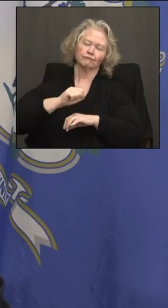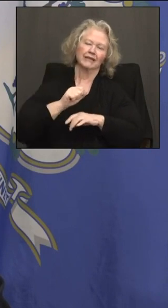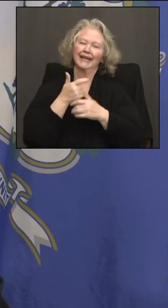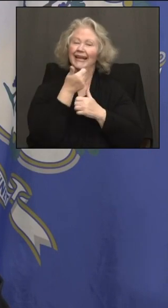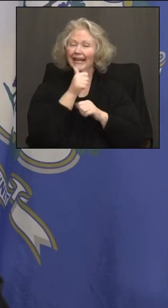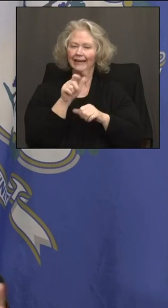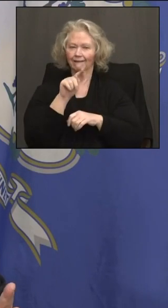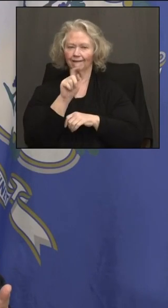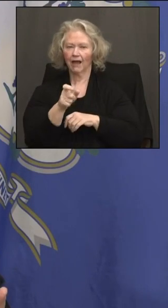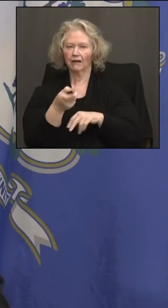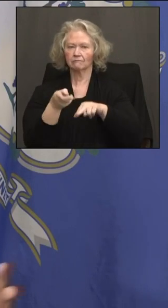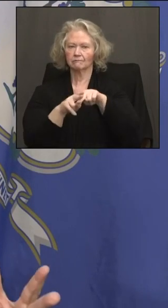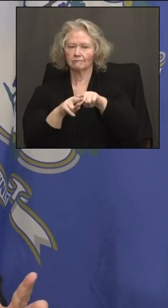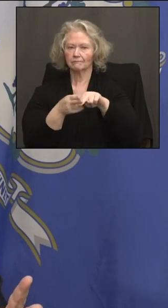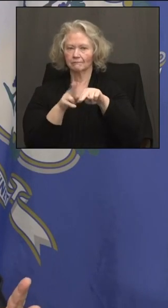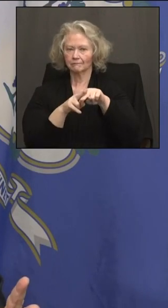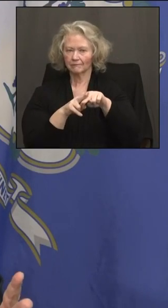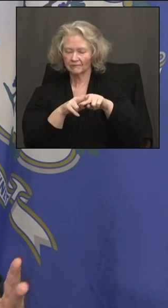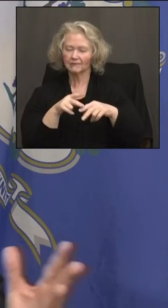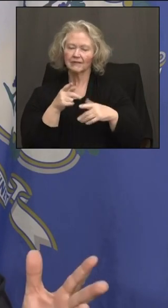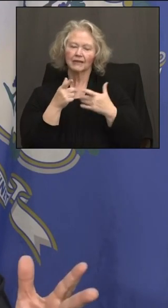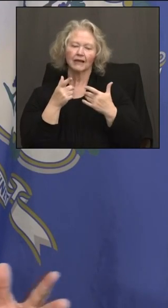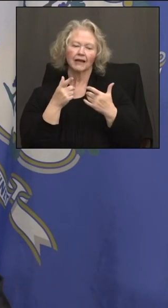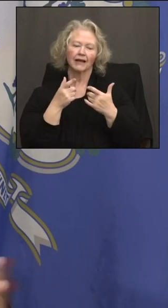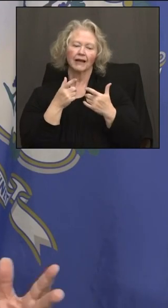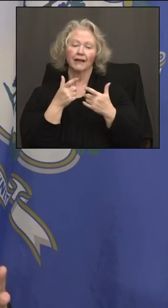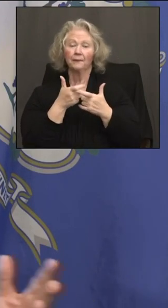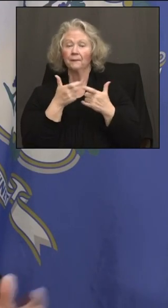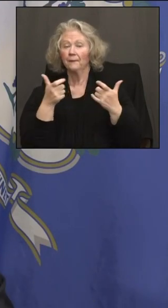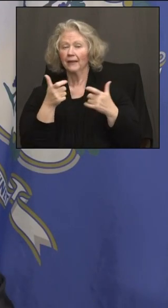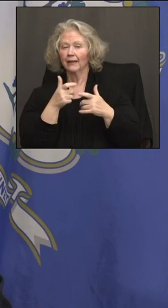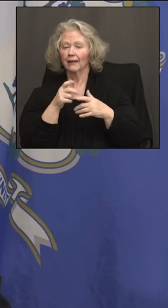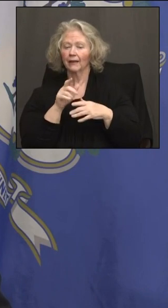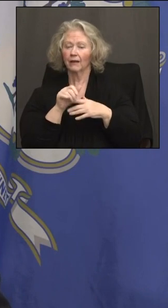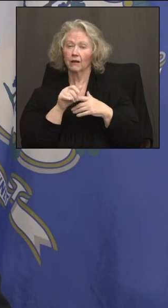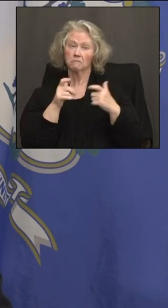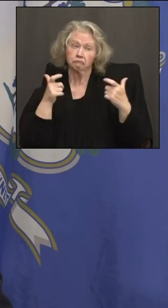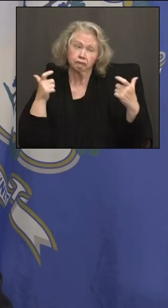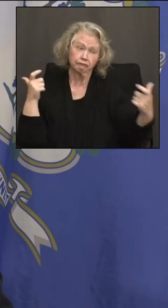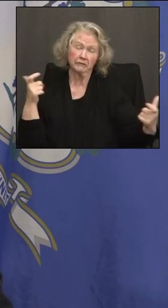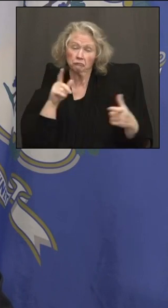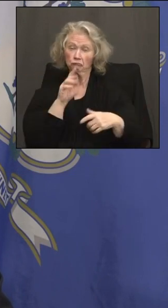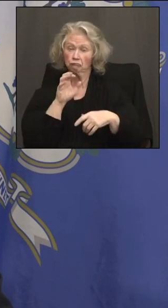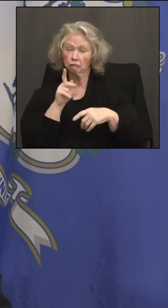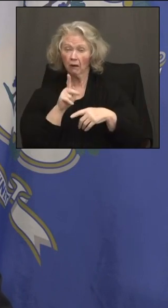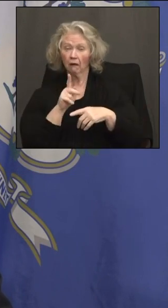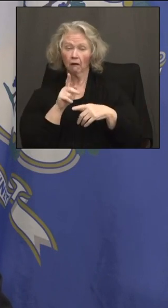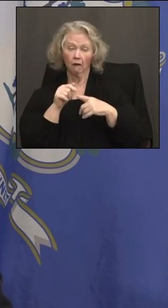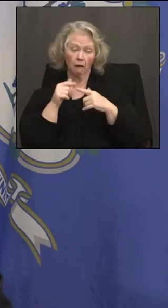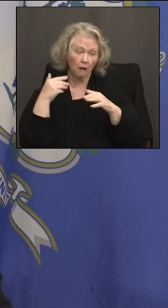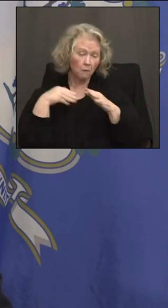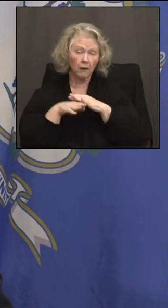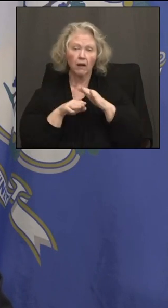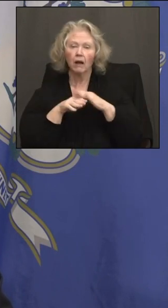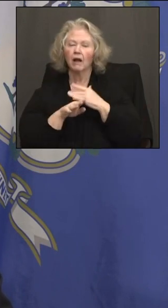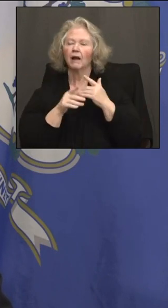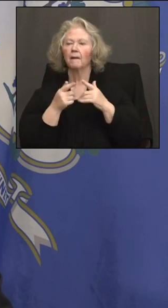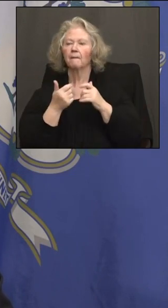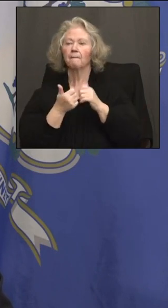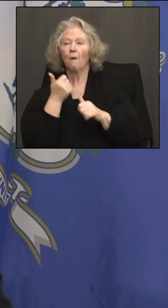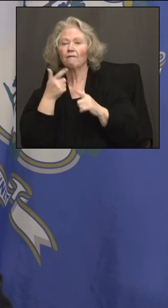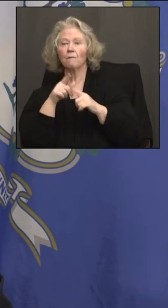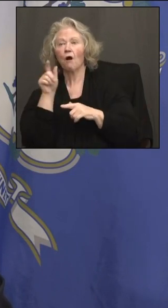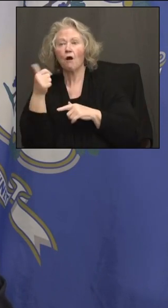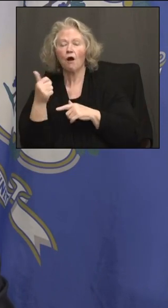big user fee or the big tractor-trailer trucks coming through, you know, most of them coming in from out of